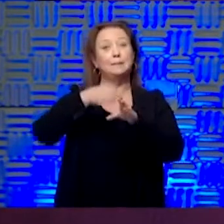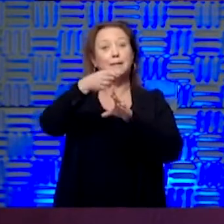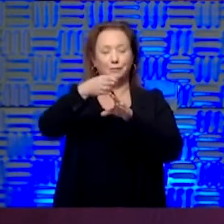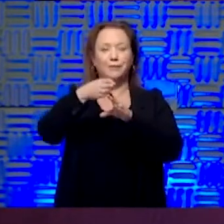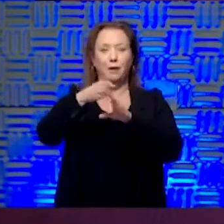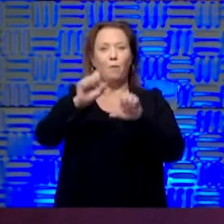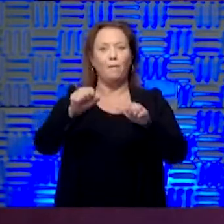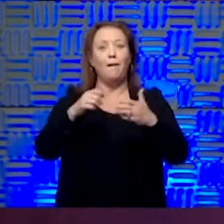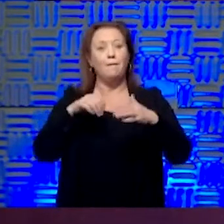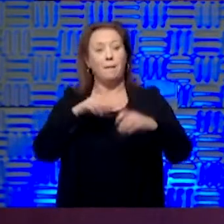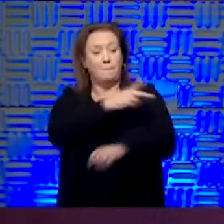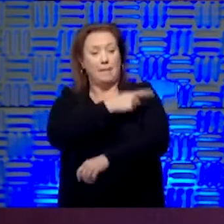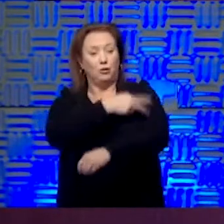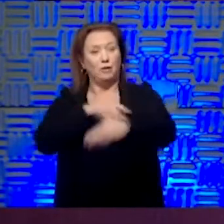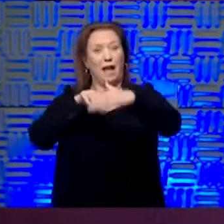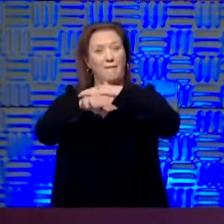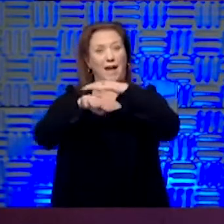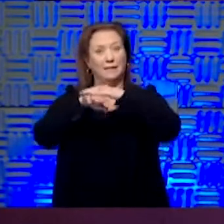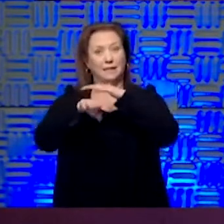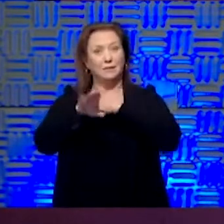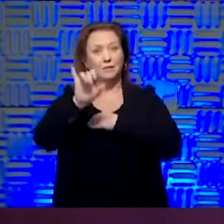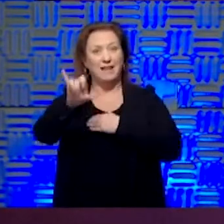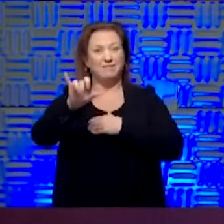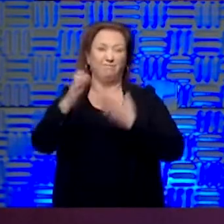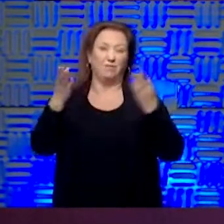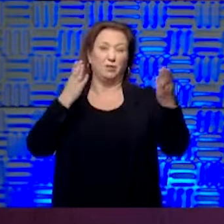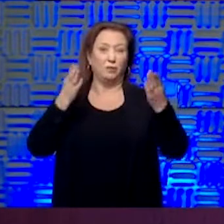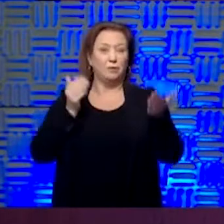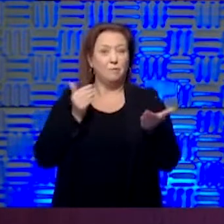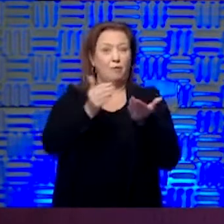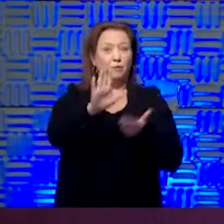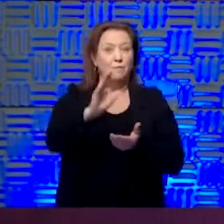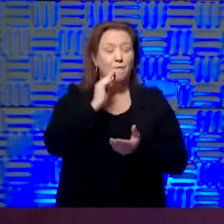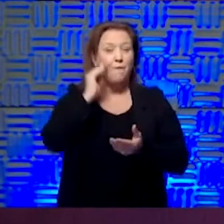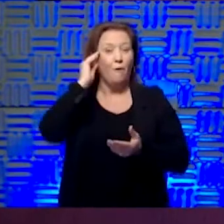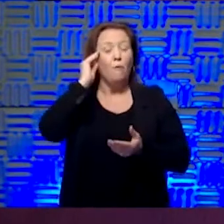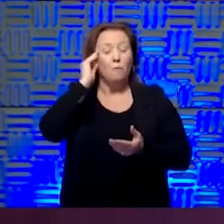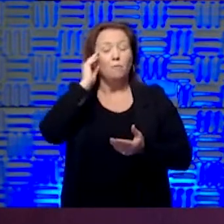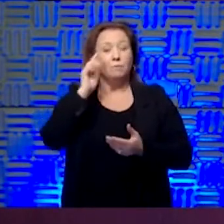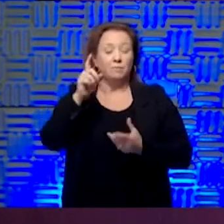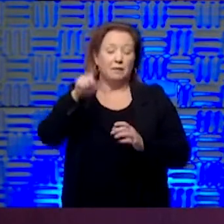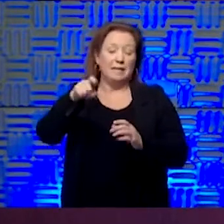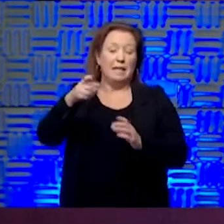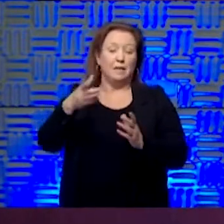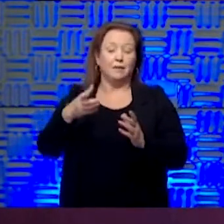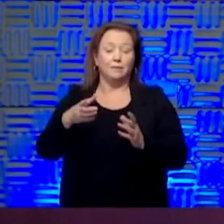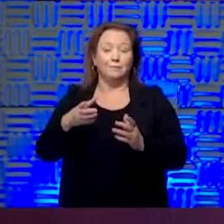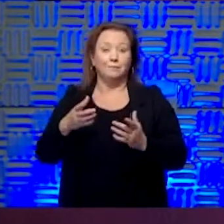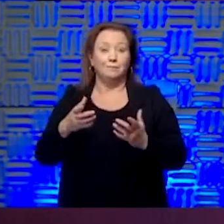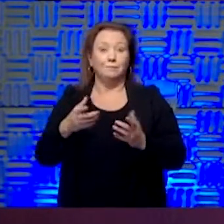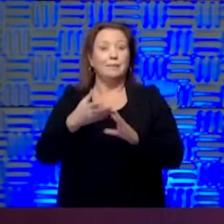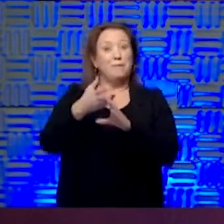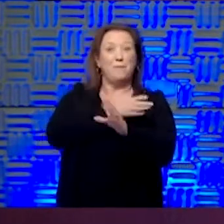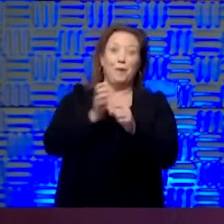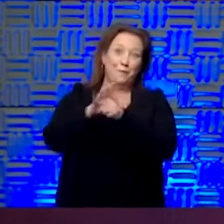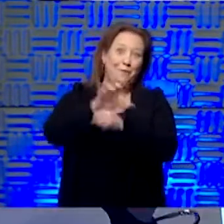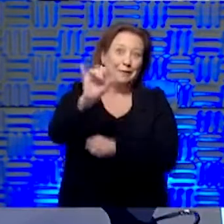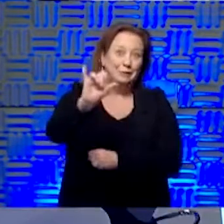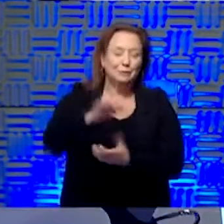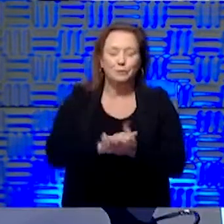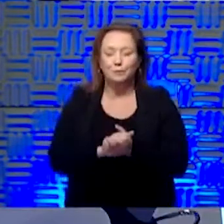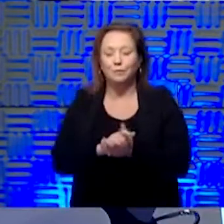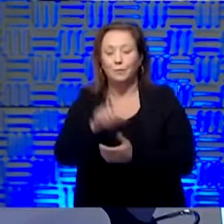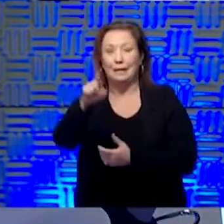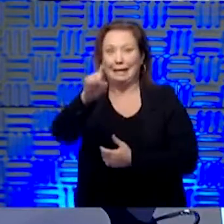able to have access to that service closer to home and get the services they needed even before the COVID response was in place. And just to say, you know,